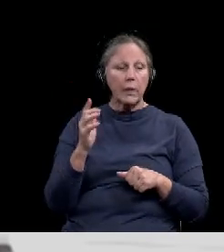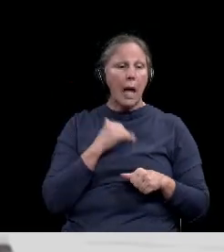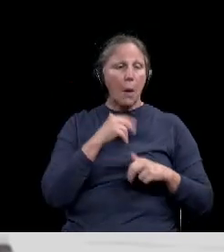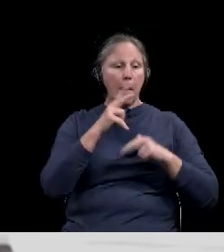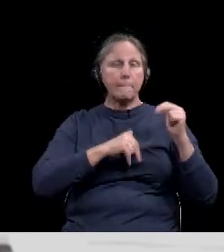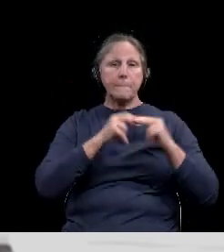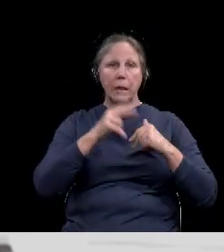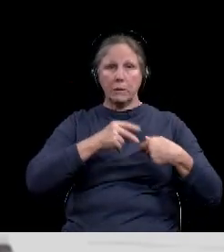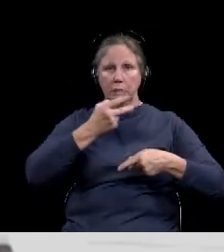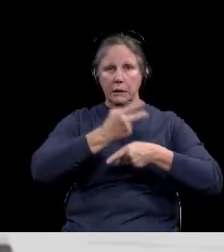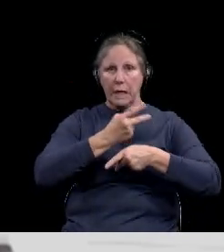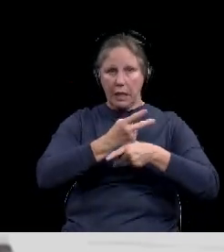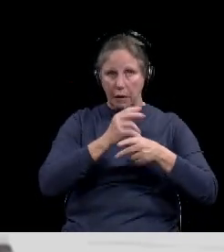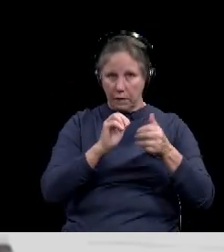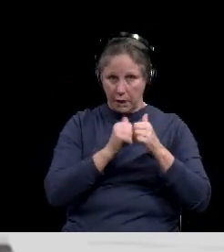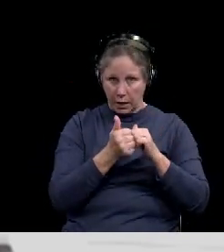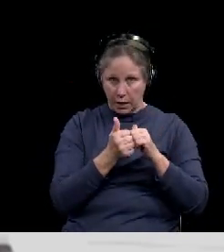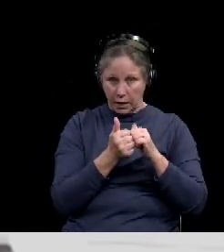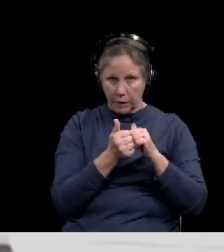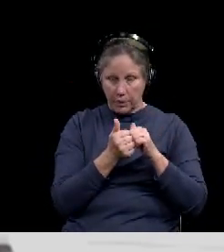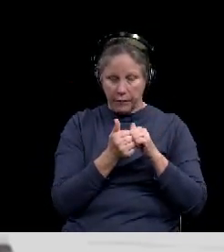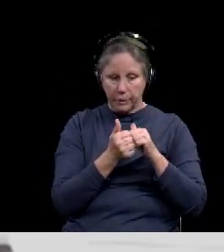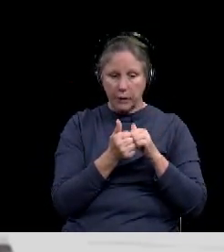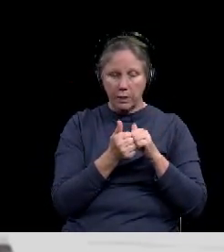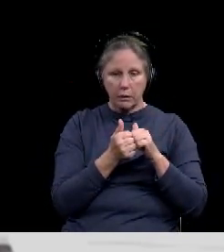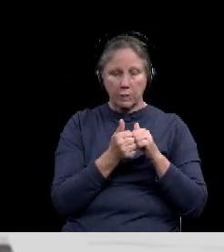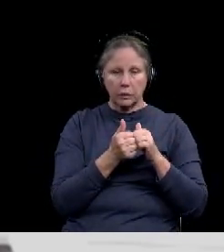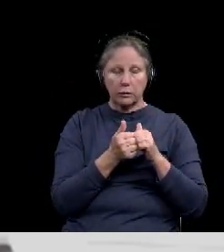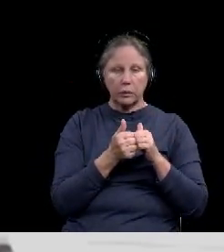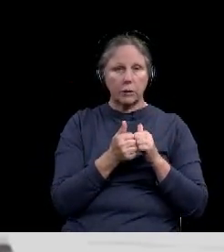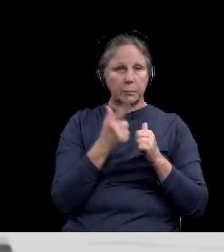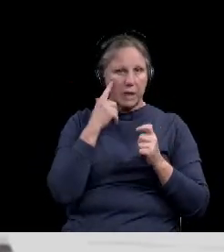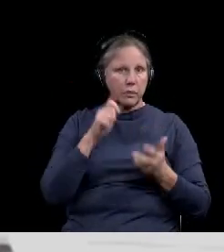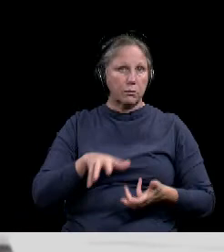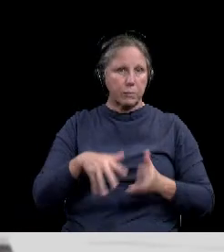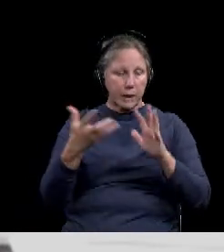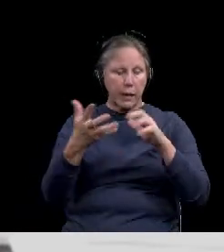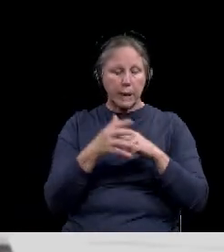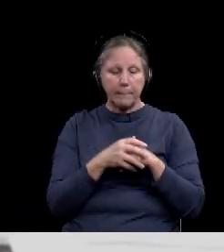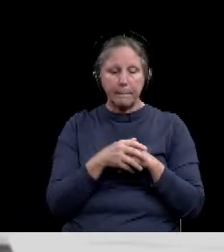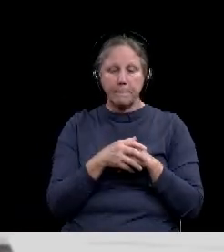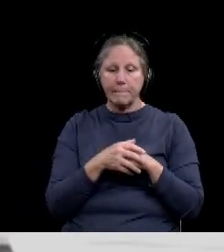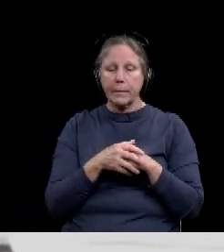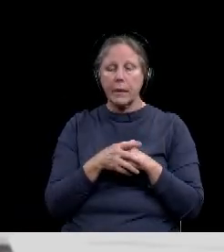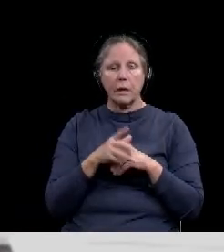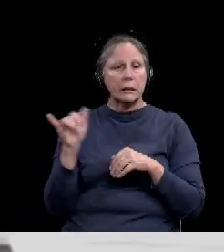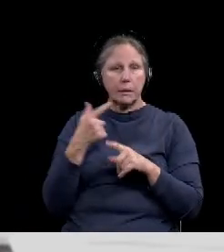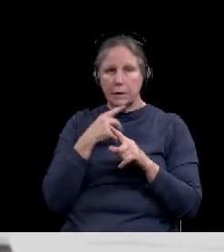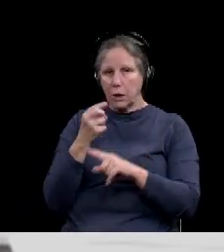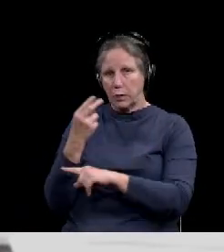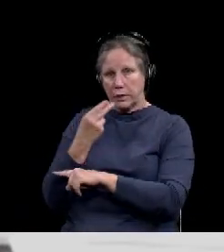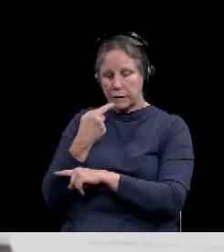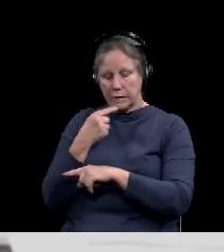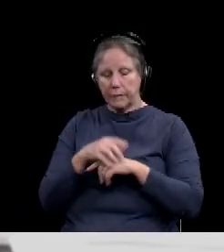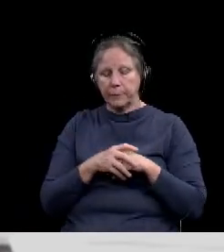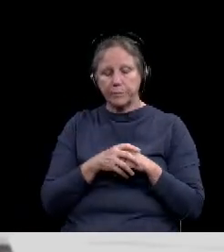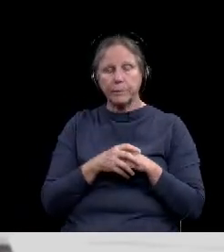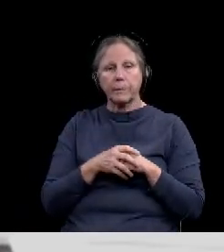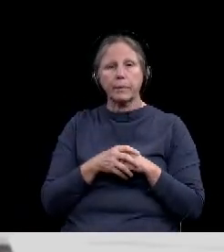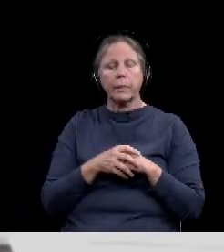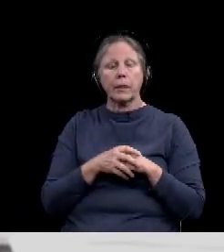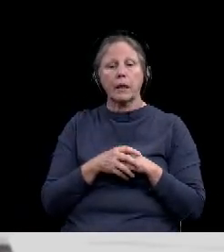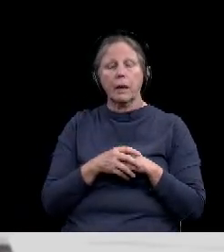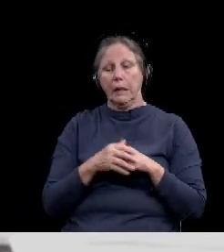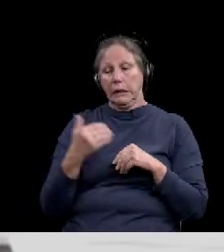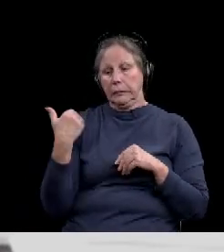uh, in, in, in the, in this pandemic. So all the things that Dr. Hauser just said, um, and, and you mentioned earlier,